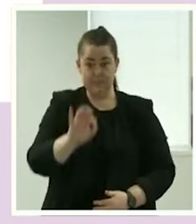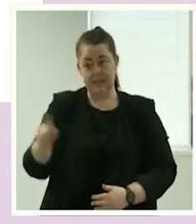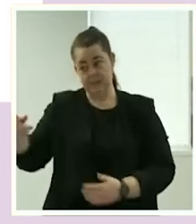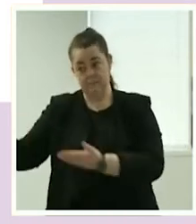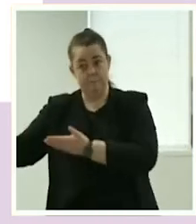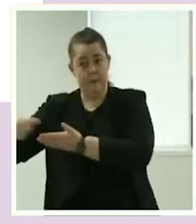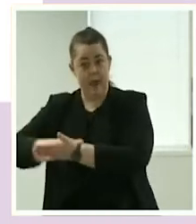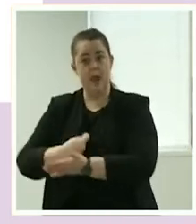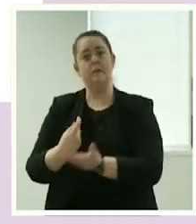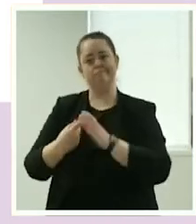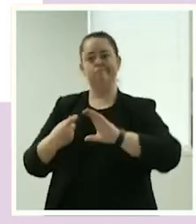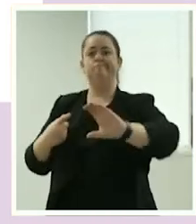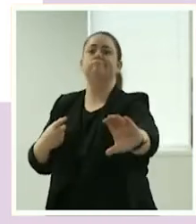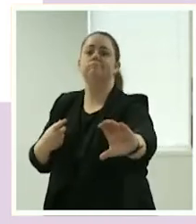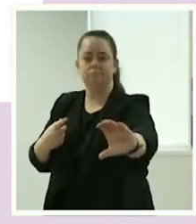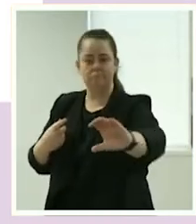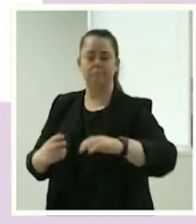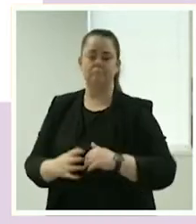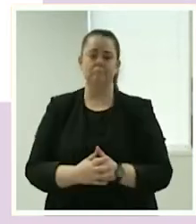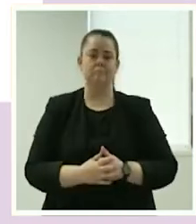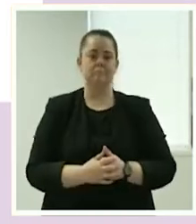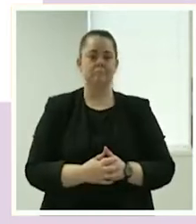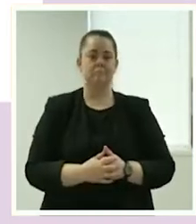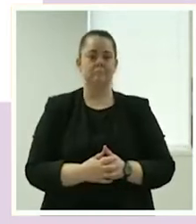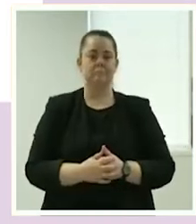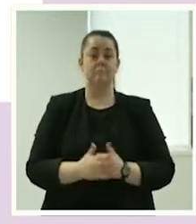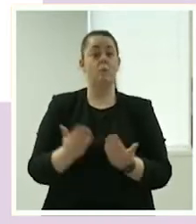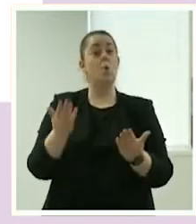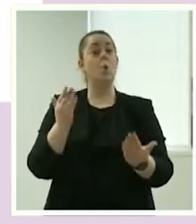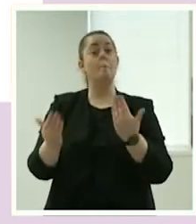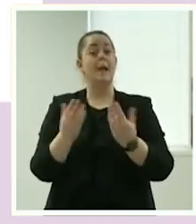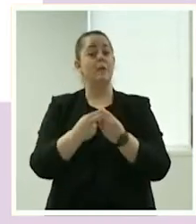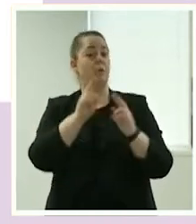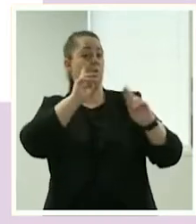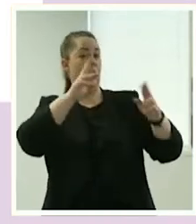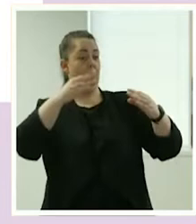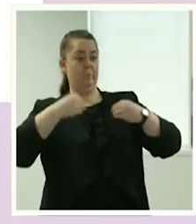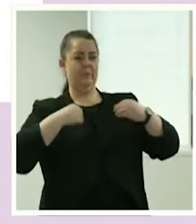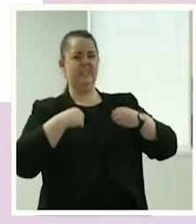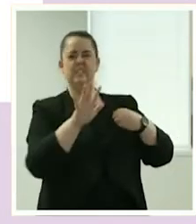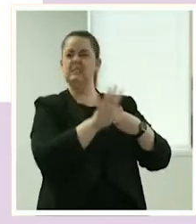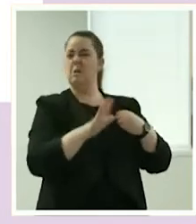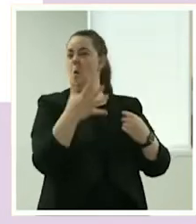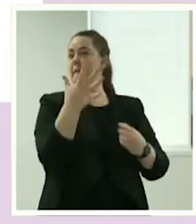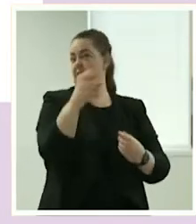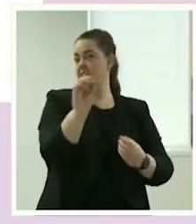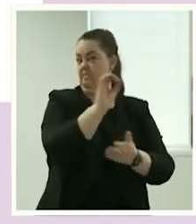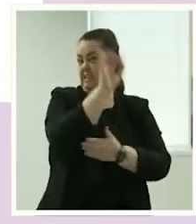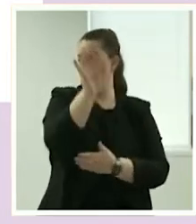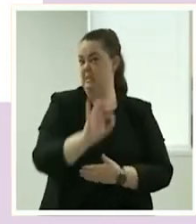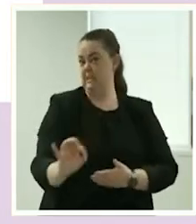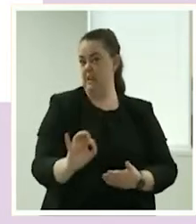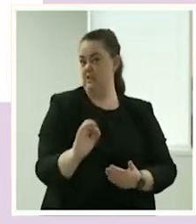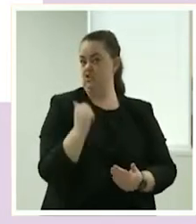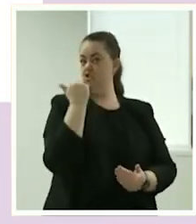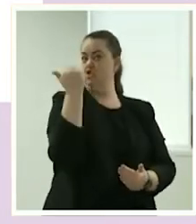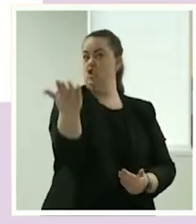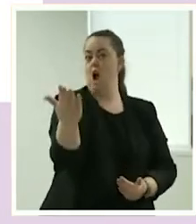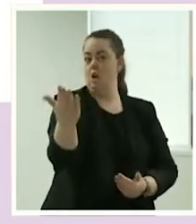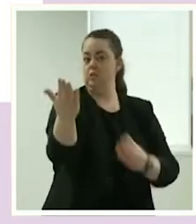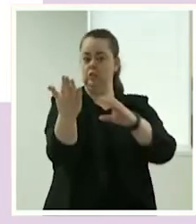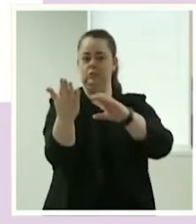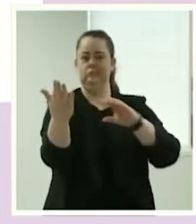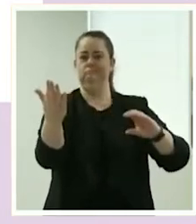person providing support versus about 50% in a typical model. Small businesses on Mable